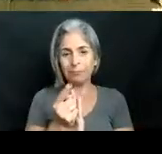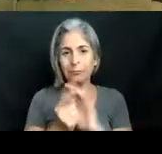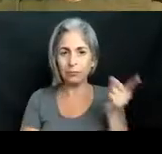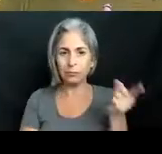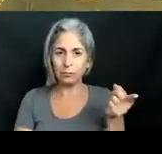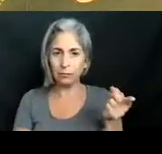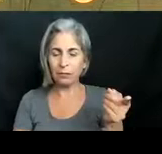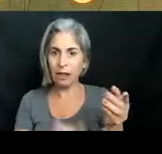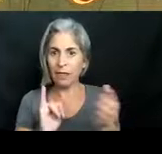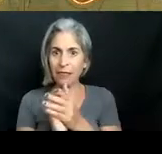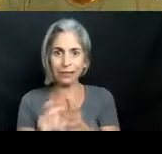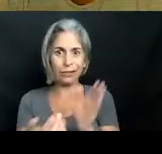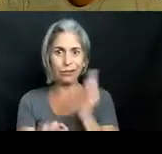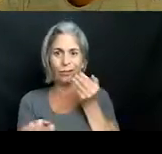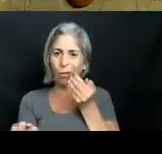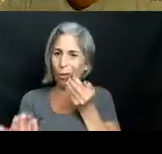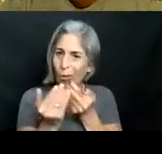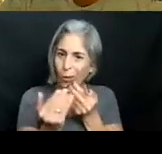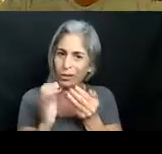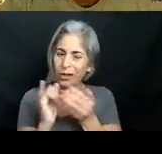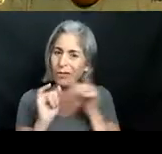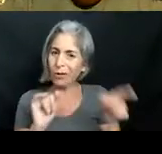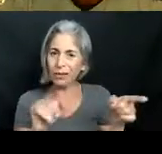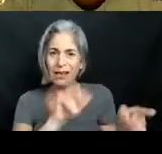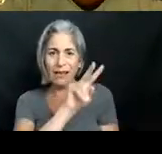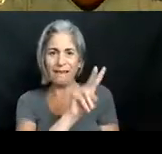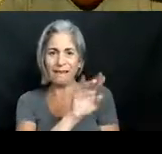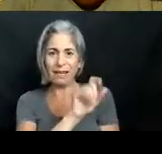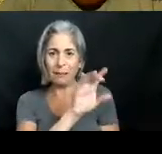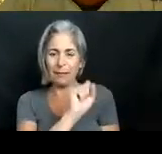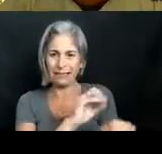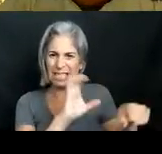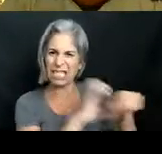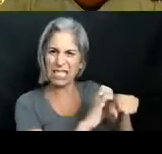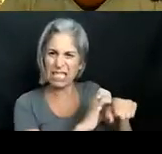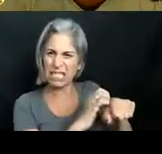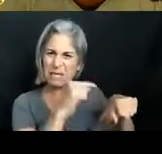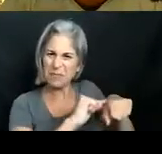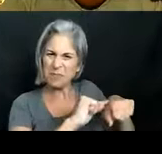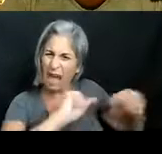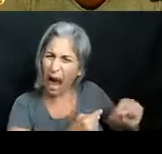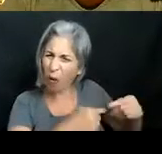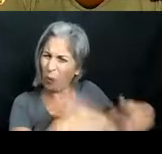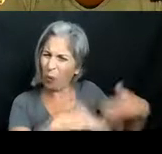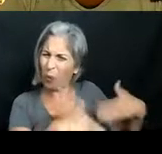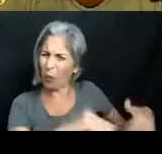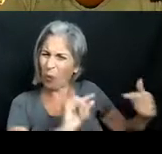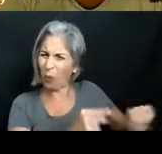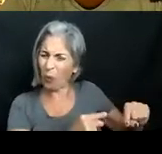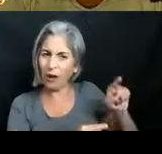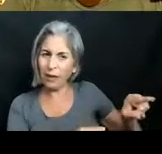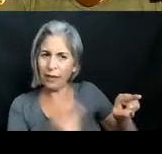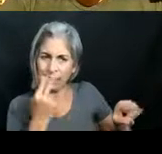Here's a close-up of one of those venomous spines. So like before on this slide, you see these long spines on the